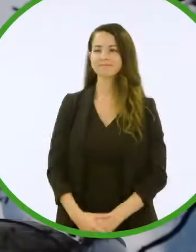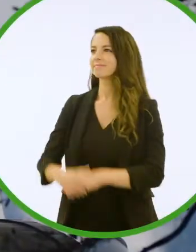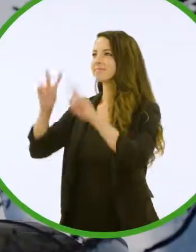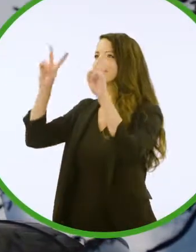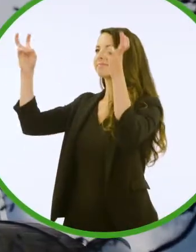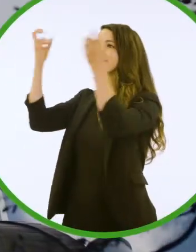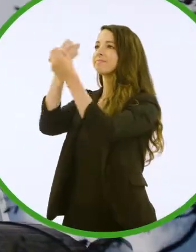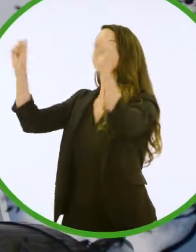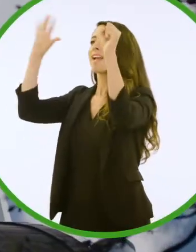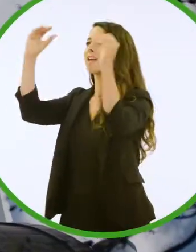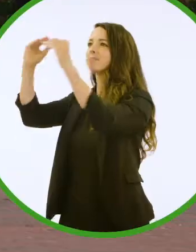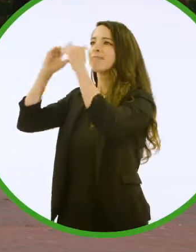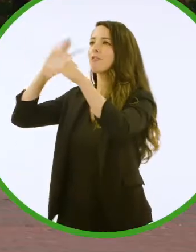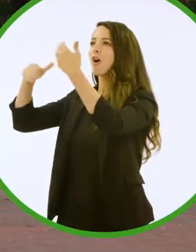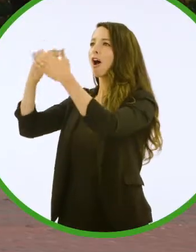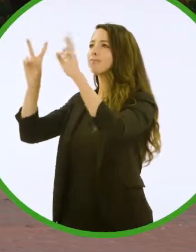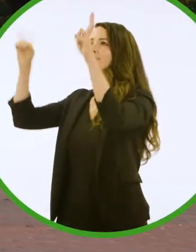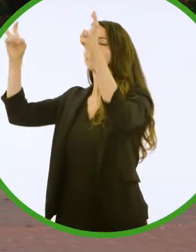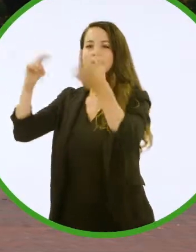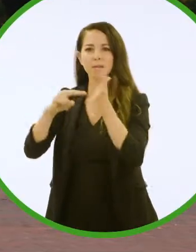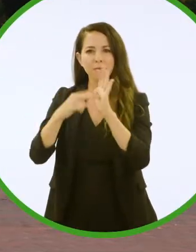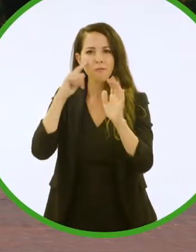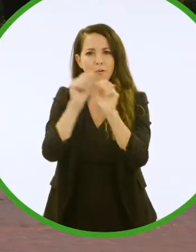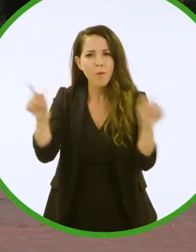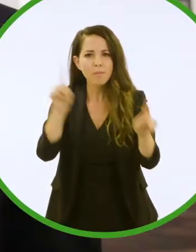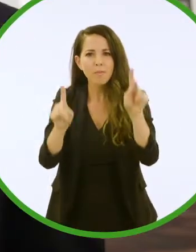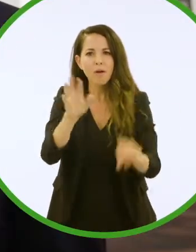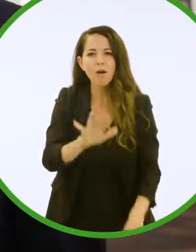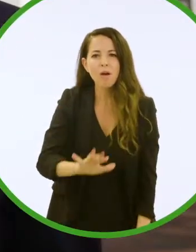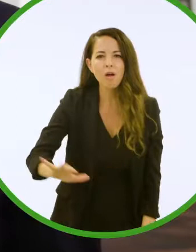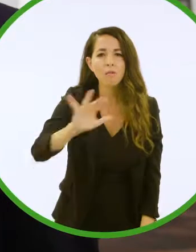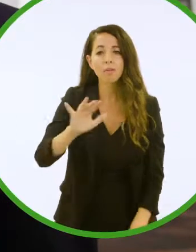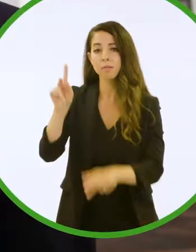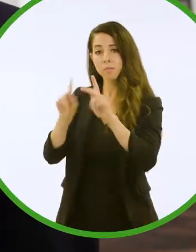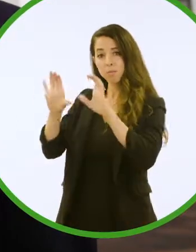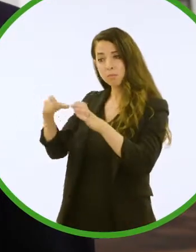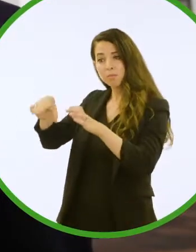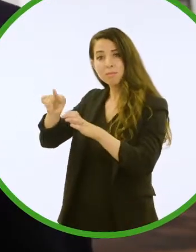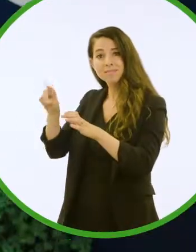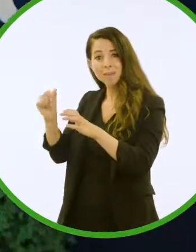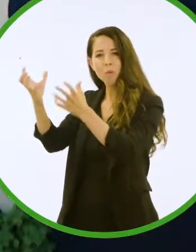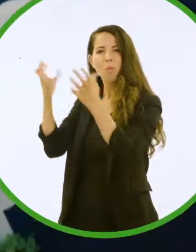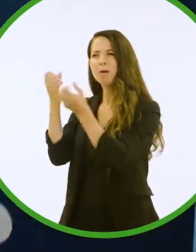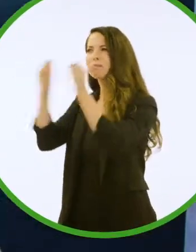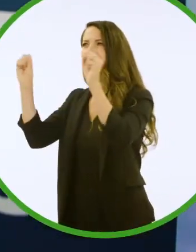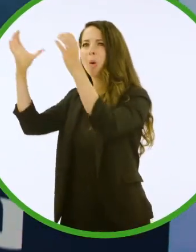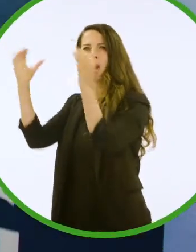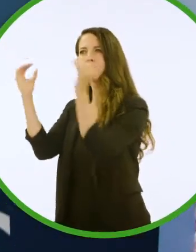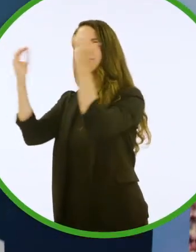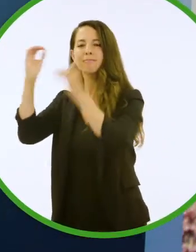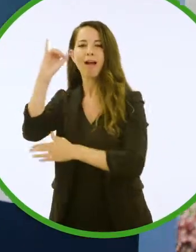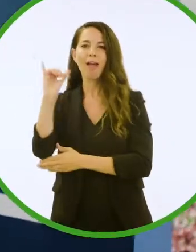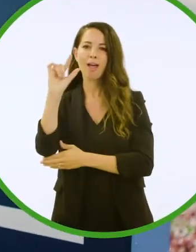Liberty and justice for all applies to everybody and disabled people want their liberty they want justice the ILRC